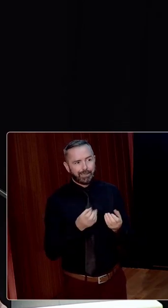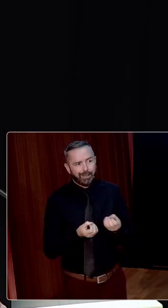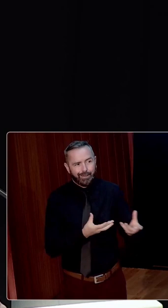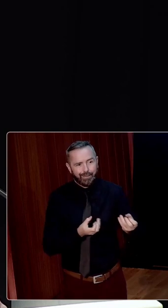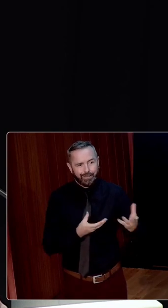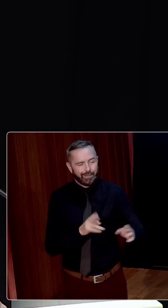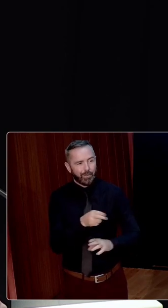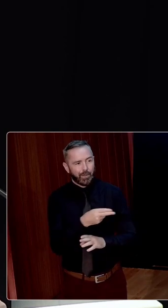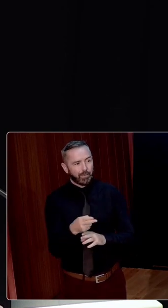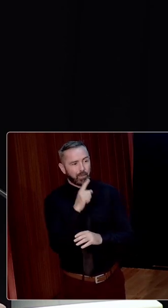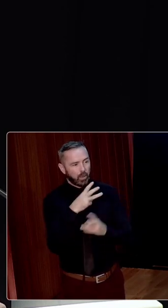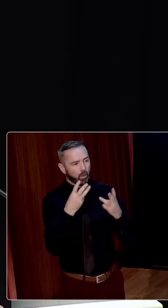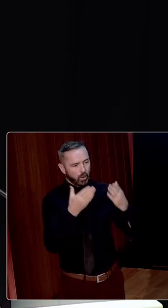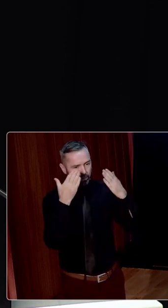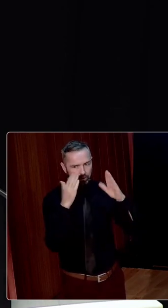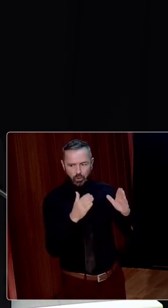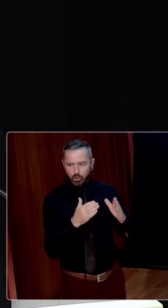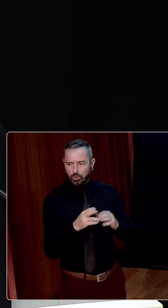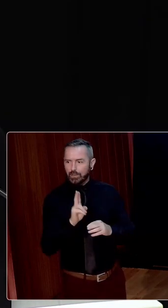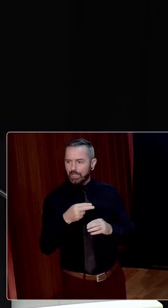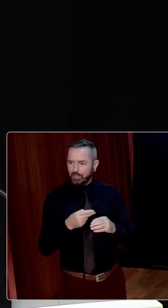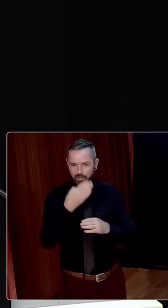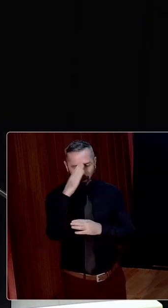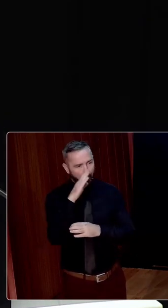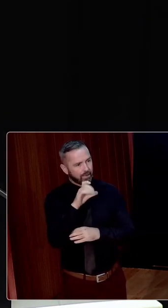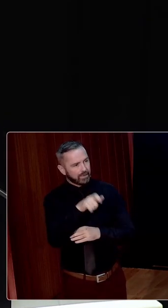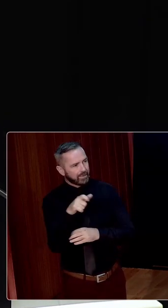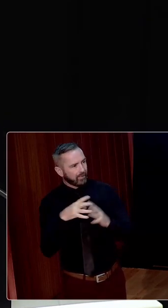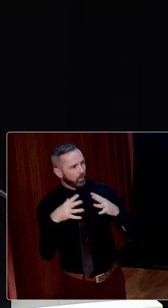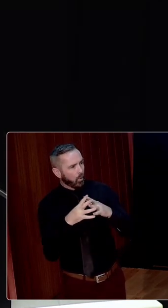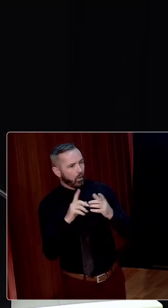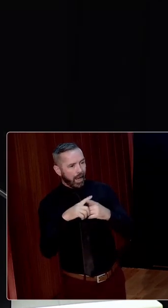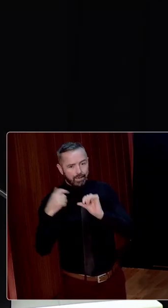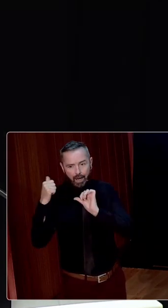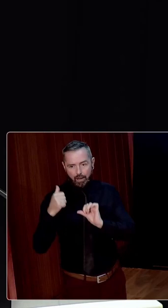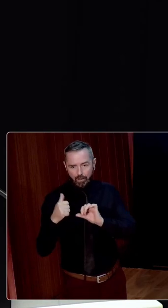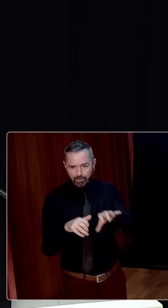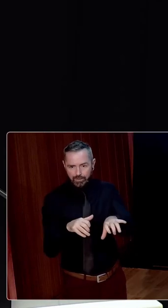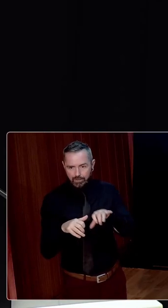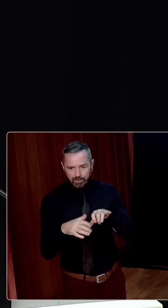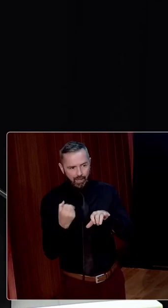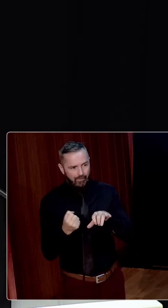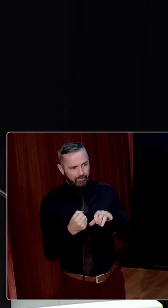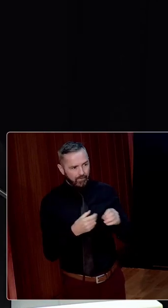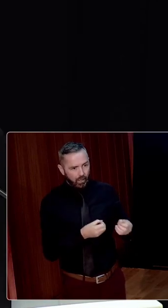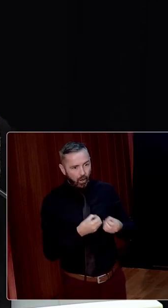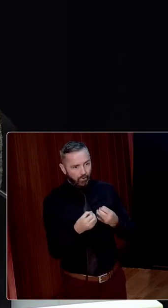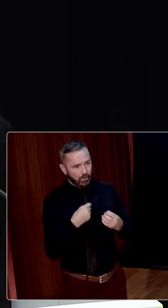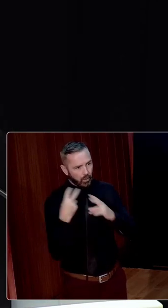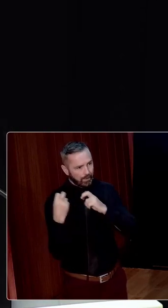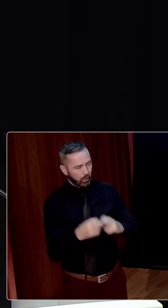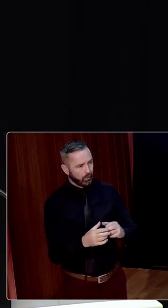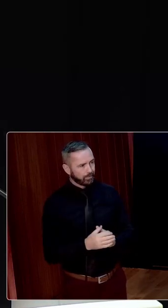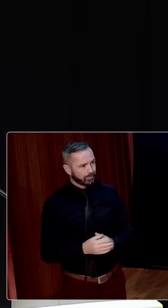but I do want to try and illustrate the potential the Irish Civil War, and the archives that it has generated, offer us to explore it.